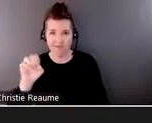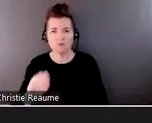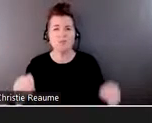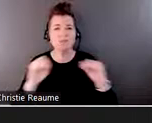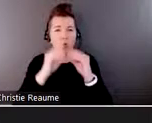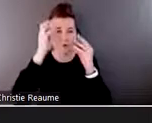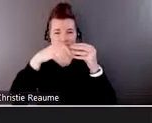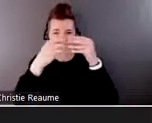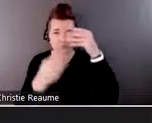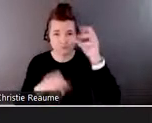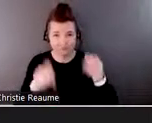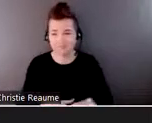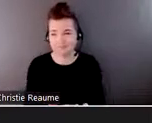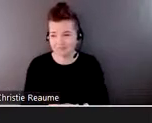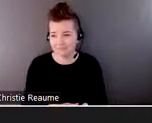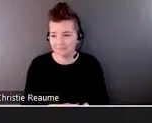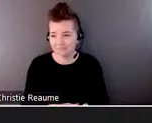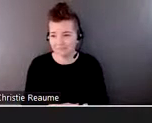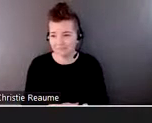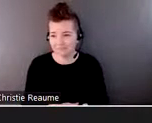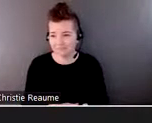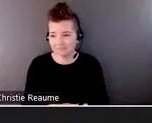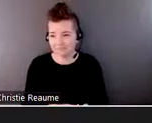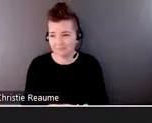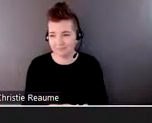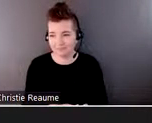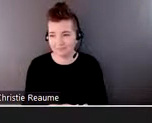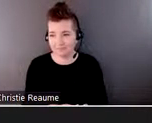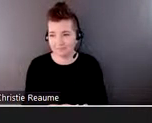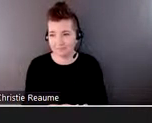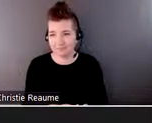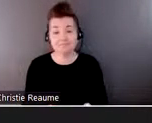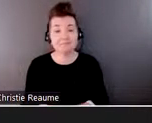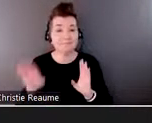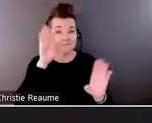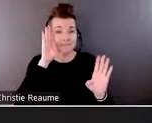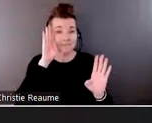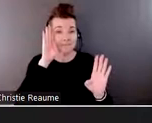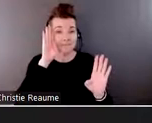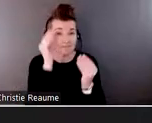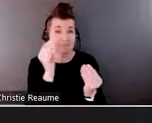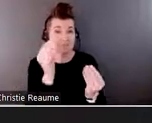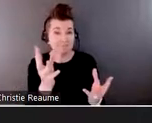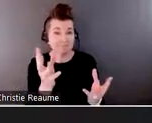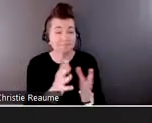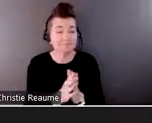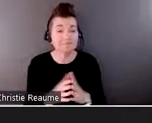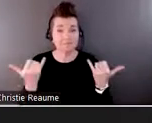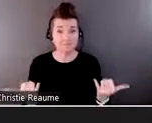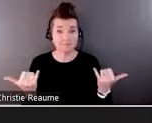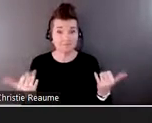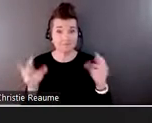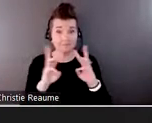Just as an acknowledgement, the webinar today has no